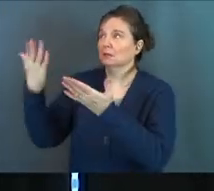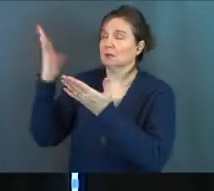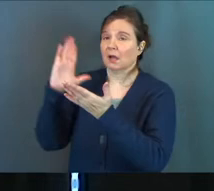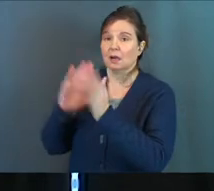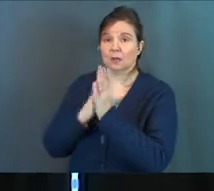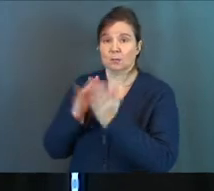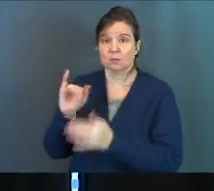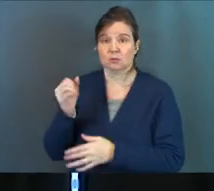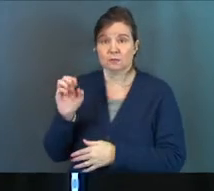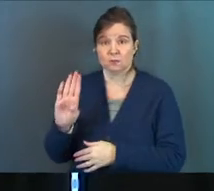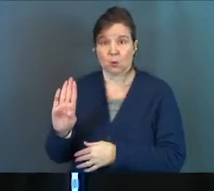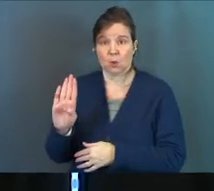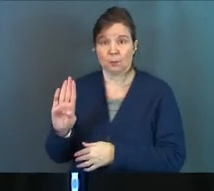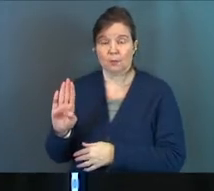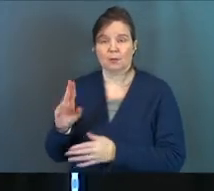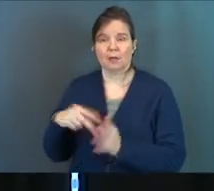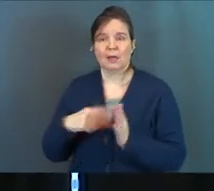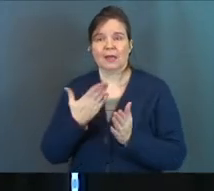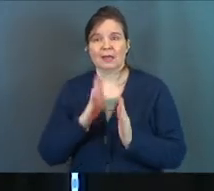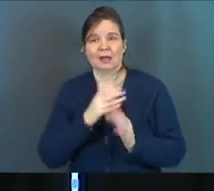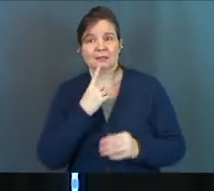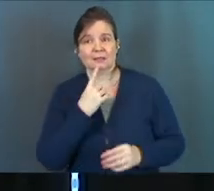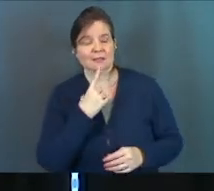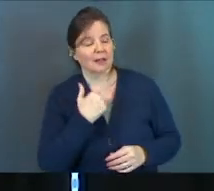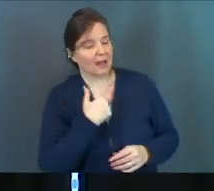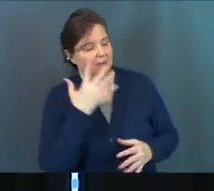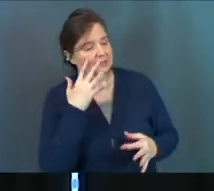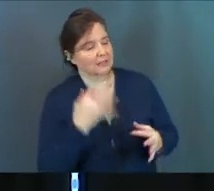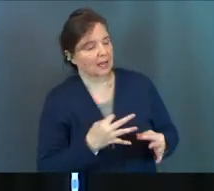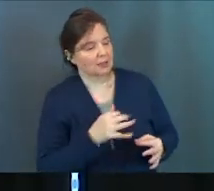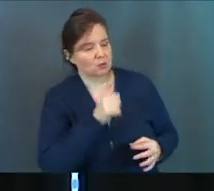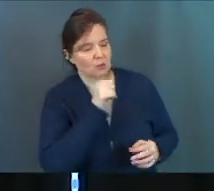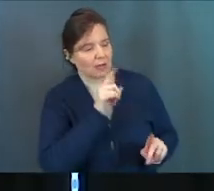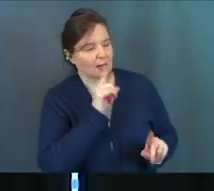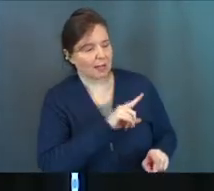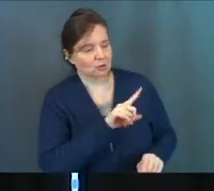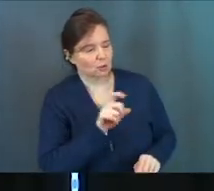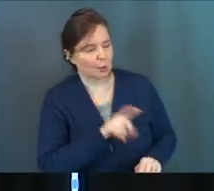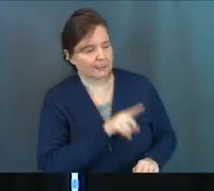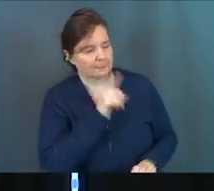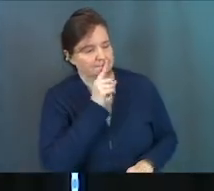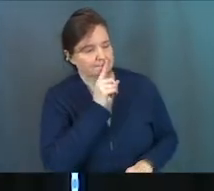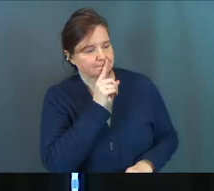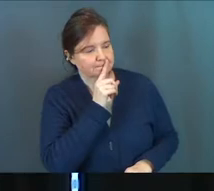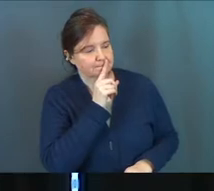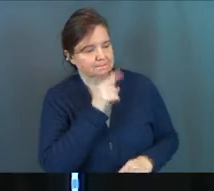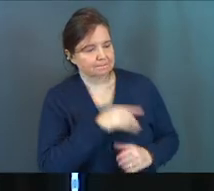God in the book of Job, if you've ever read it. And God basically says, I've decided to not answer your question.